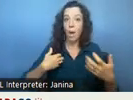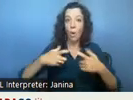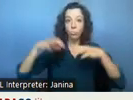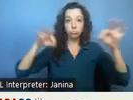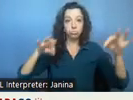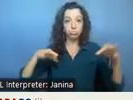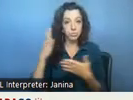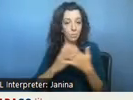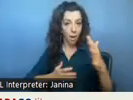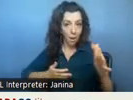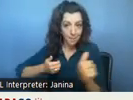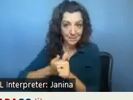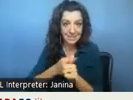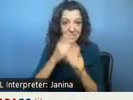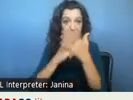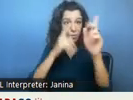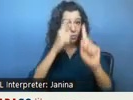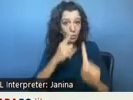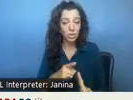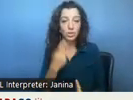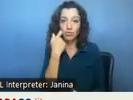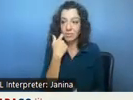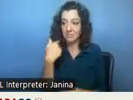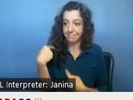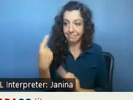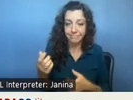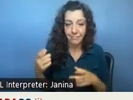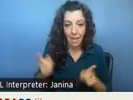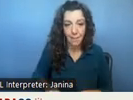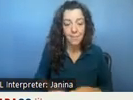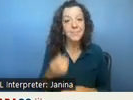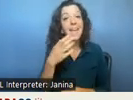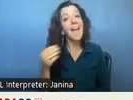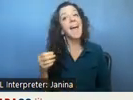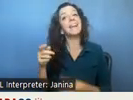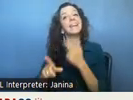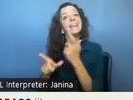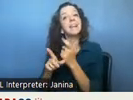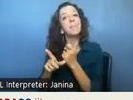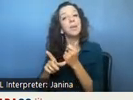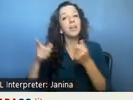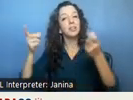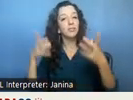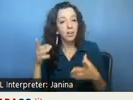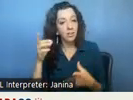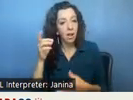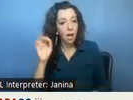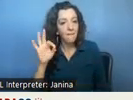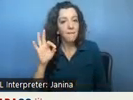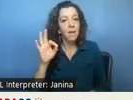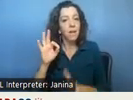initiatives that have had significant recent activity and then our deputy director for the division of aging policy research and equity